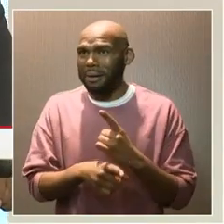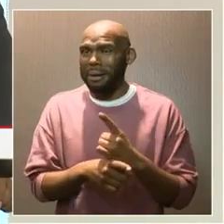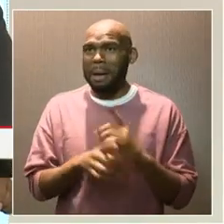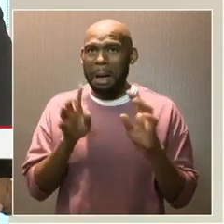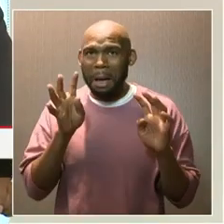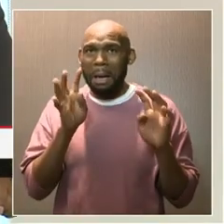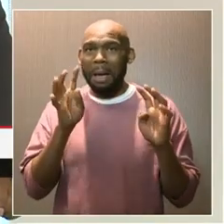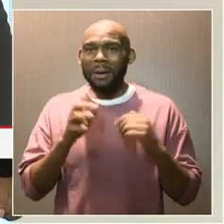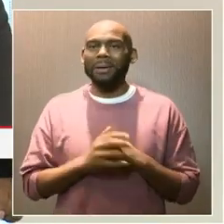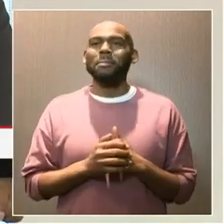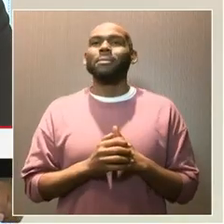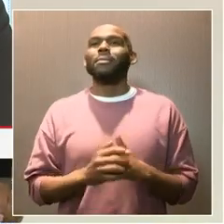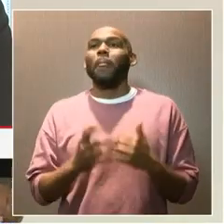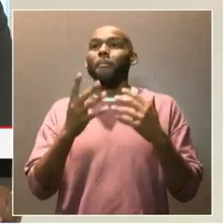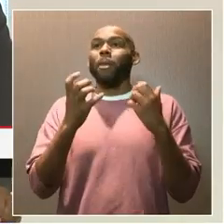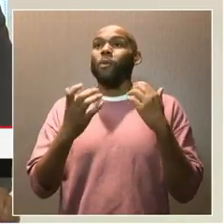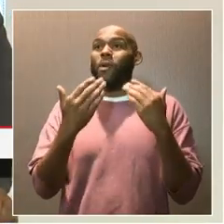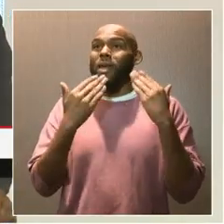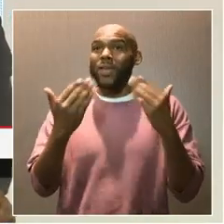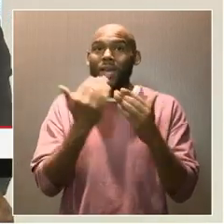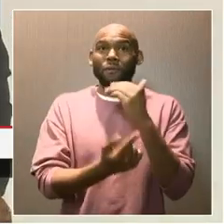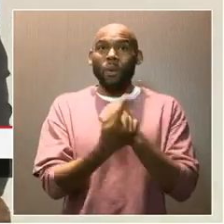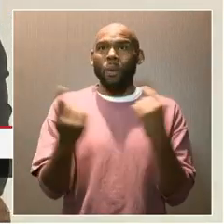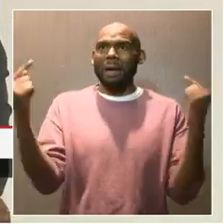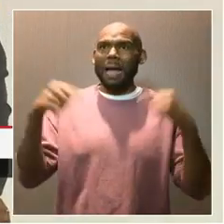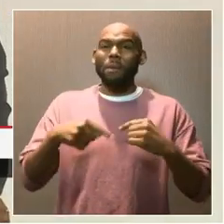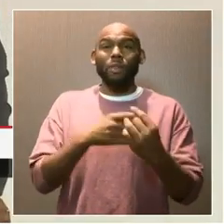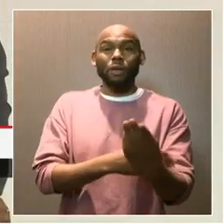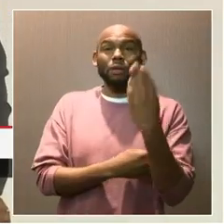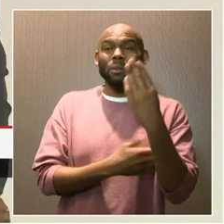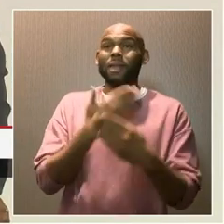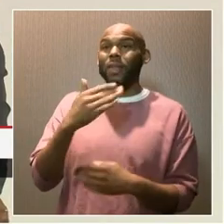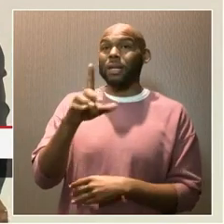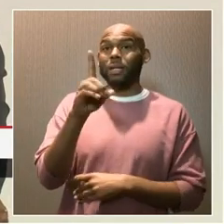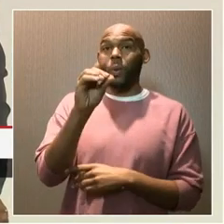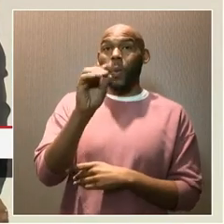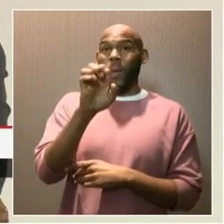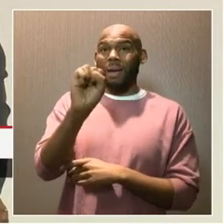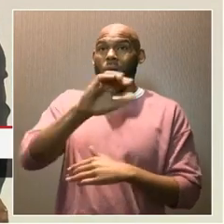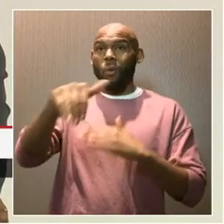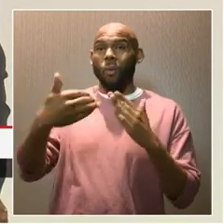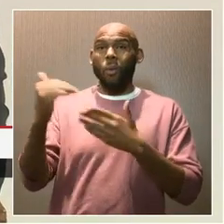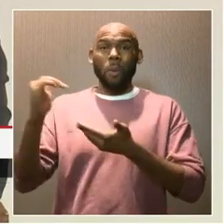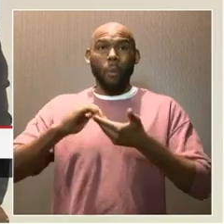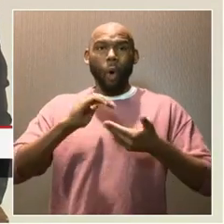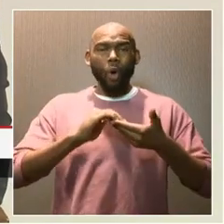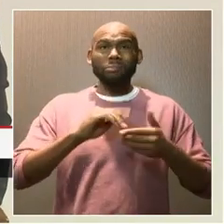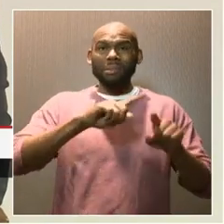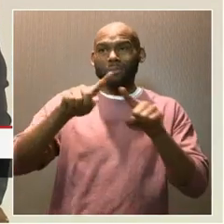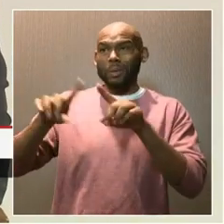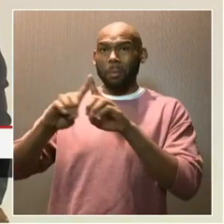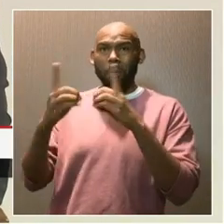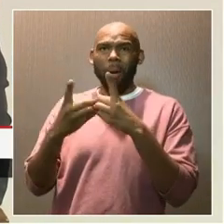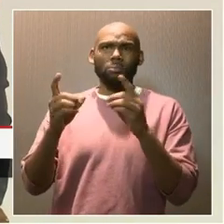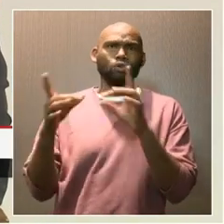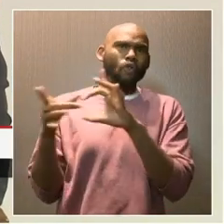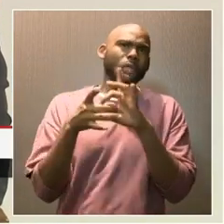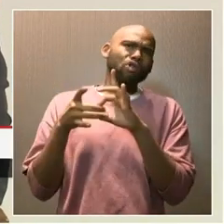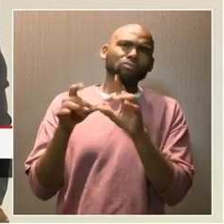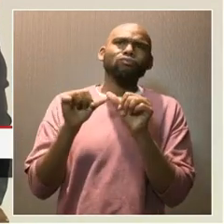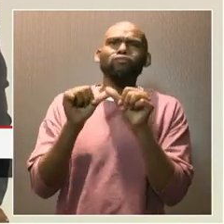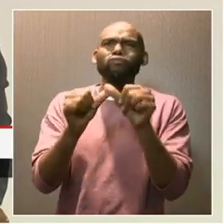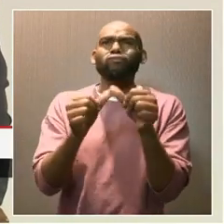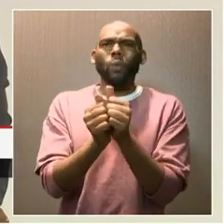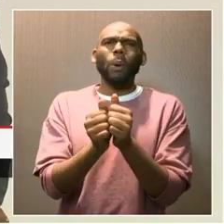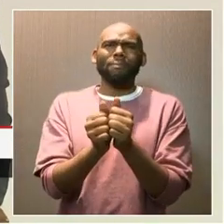Well, first, I want to just thank everyone for coming out this morning, and thank DOES and all the partners and departments for the continued relationship that we have